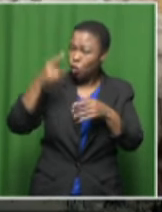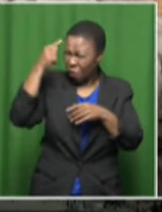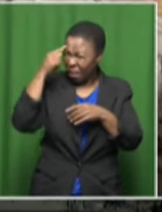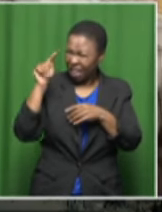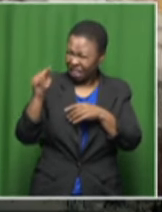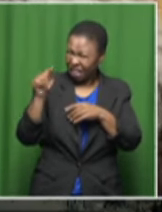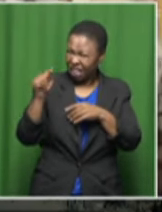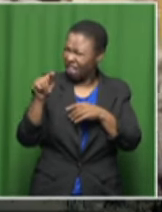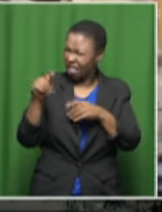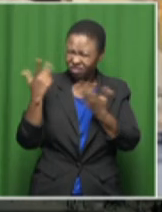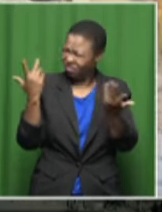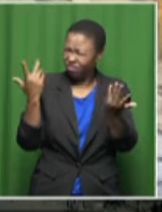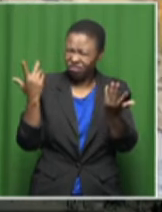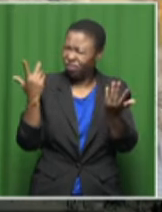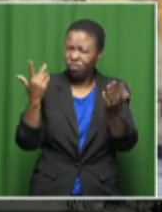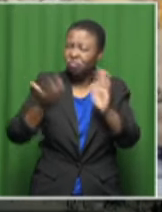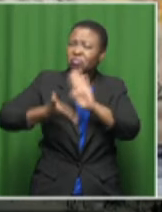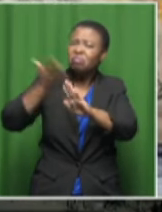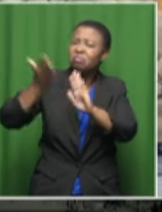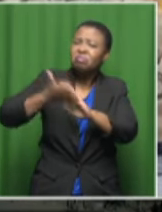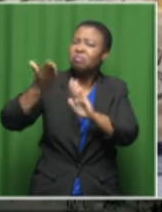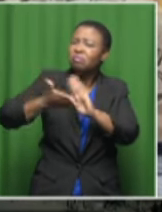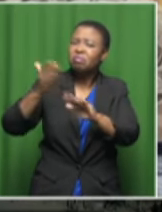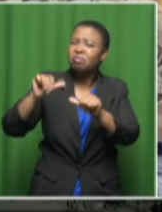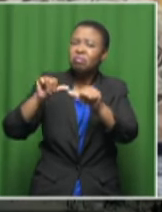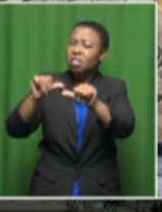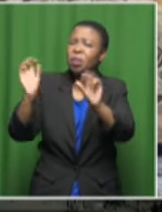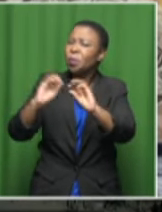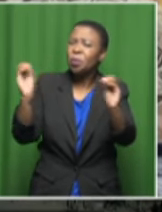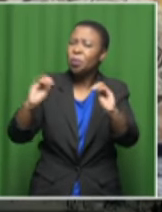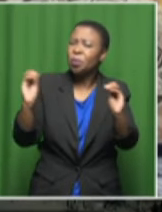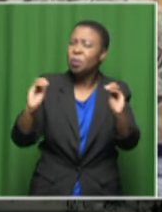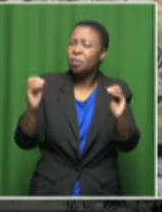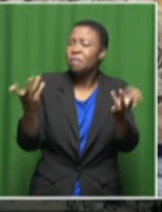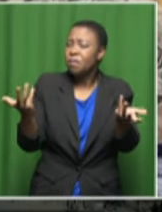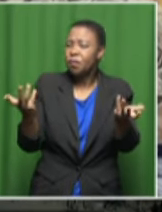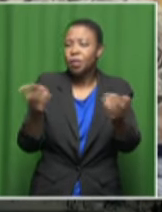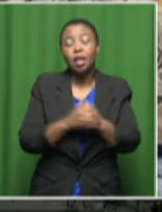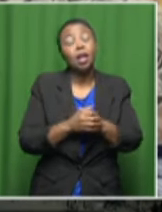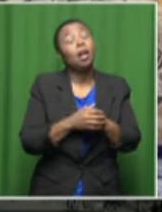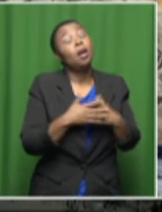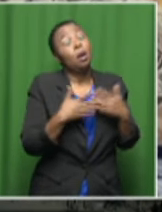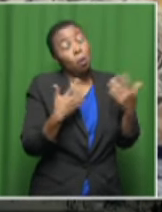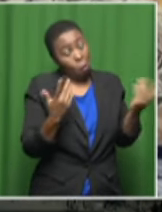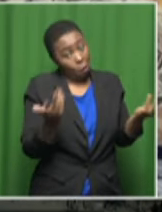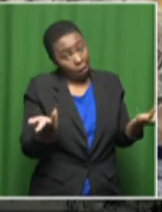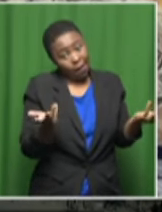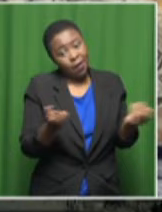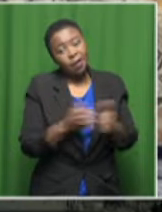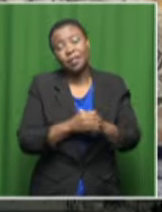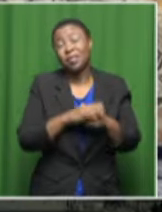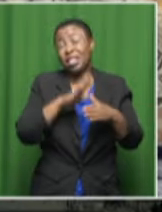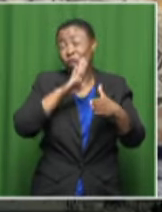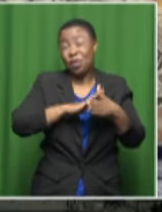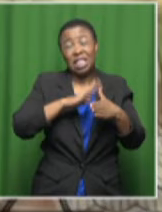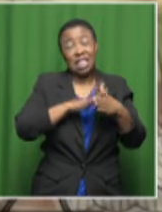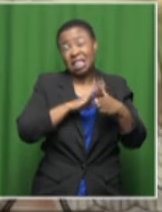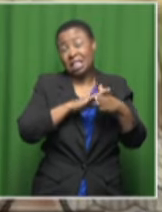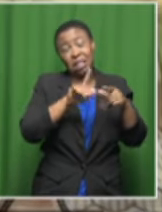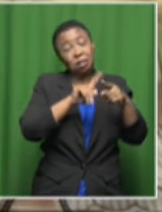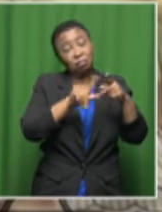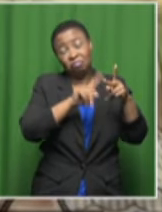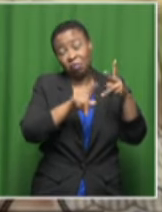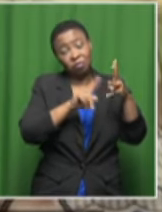perhaps not going anywhere fast. Well, there have been several reasons that have been given.